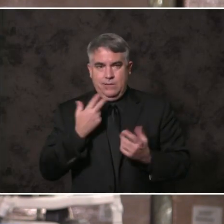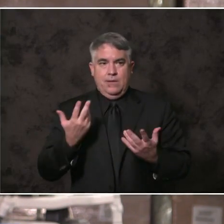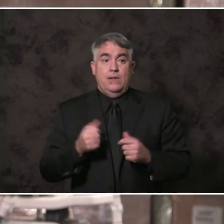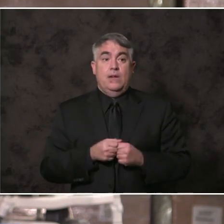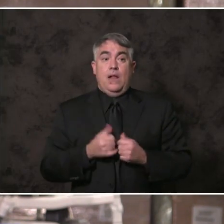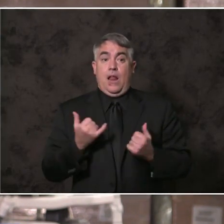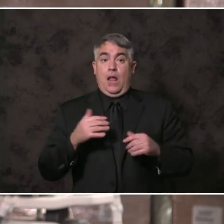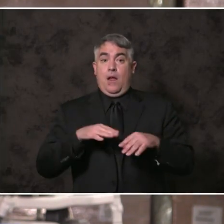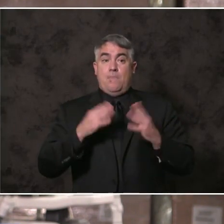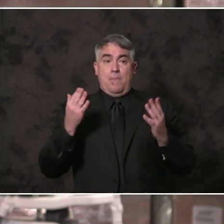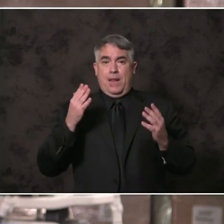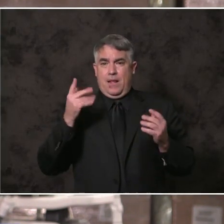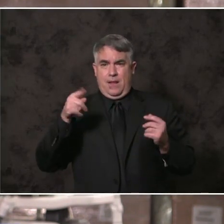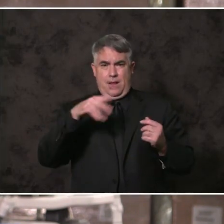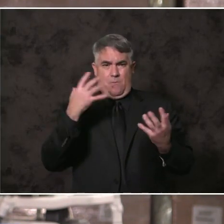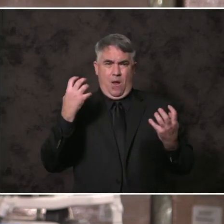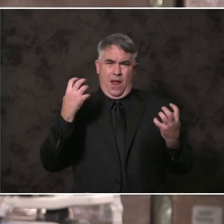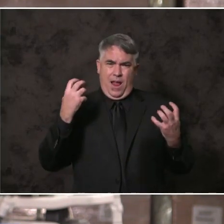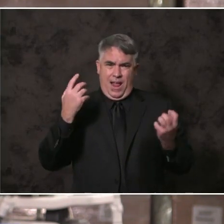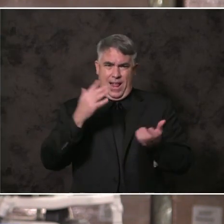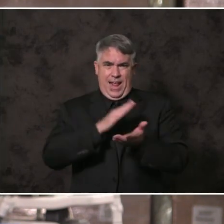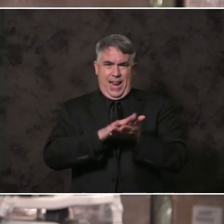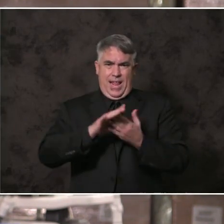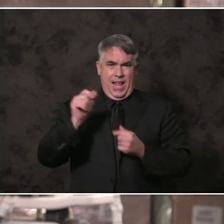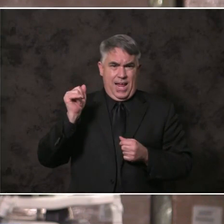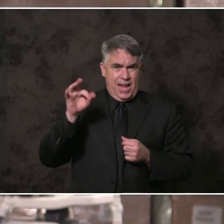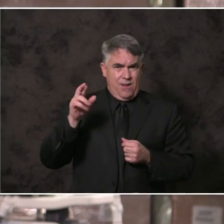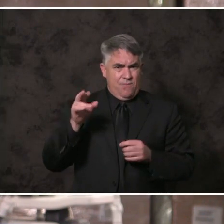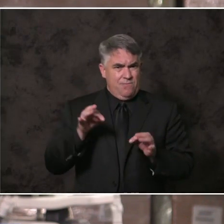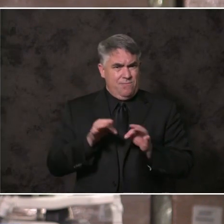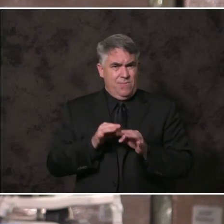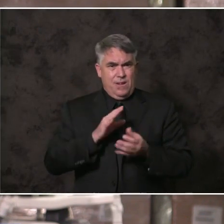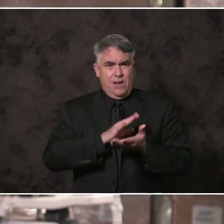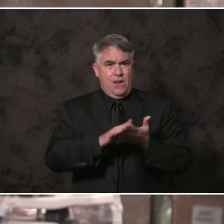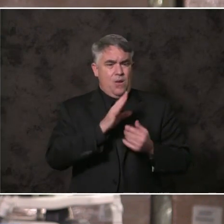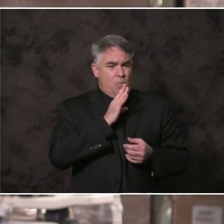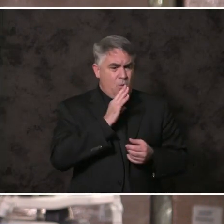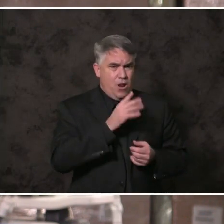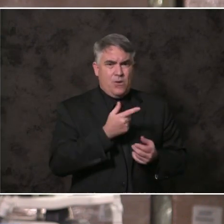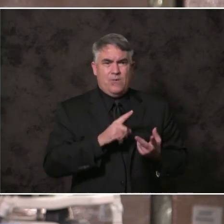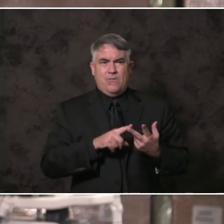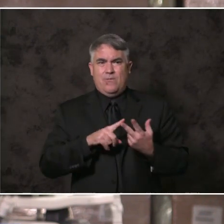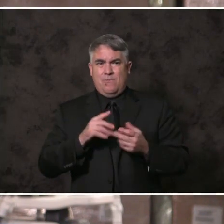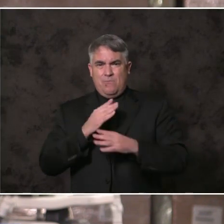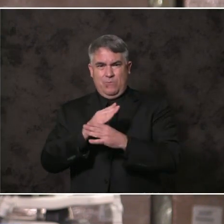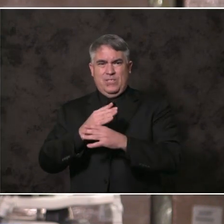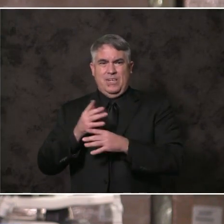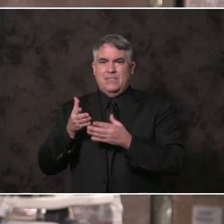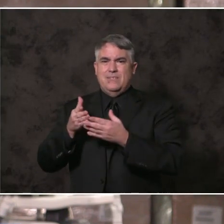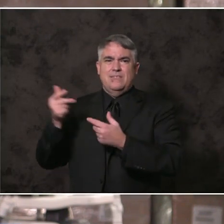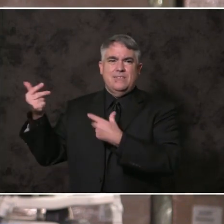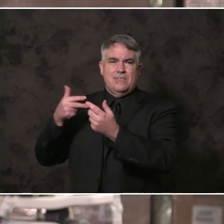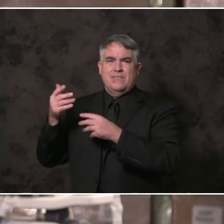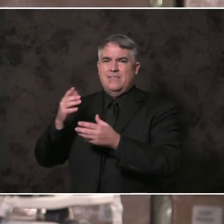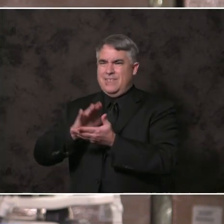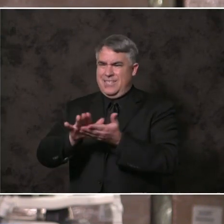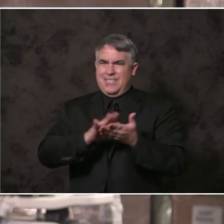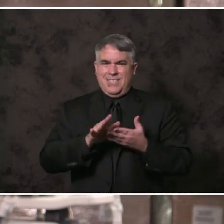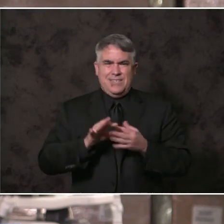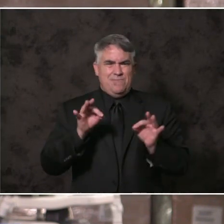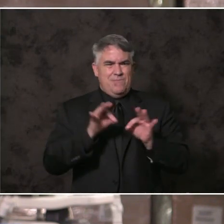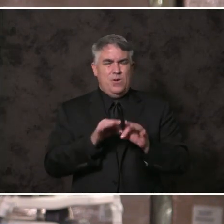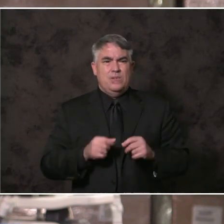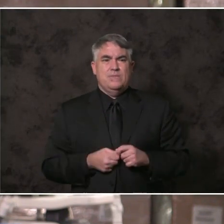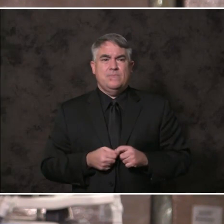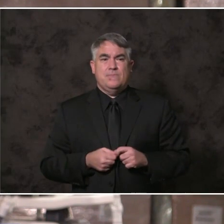ensure clean air and water and protect our environment for generations to come. The days of the San Diego County Board of